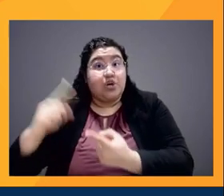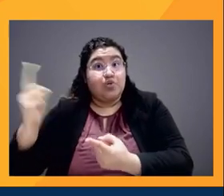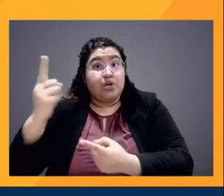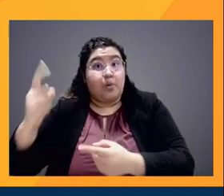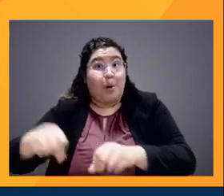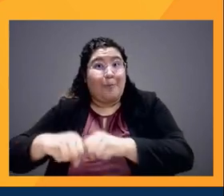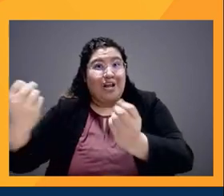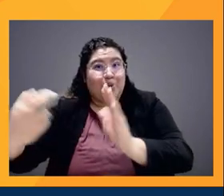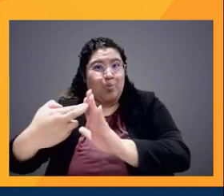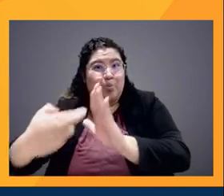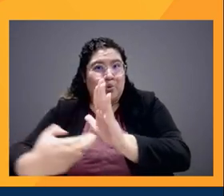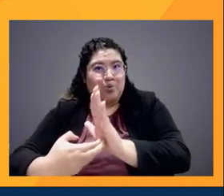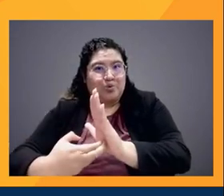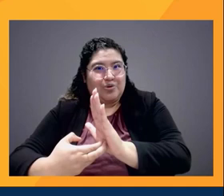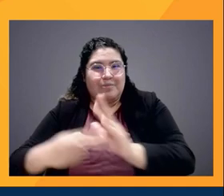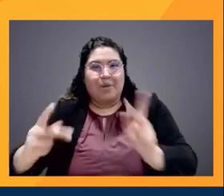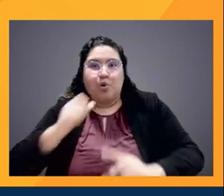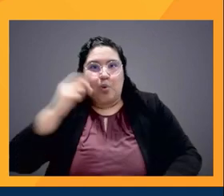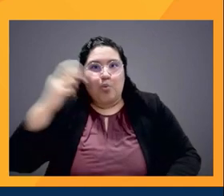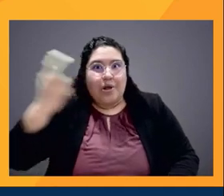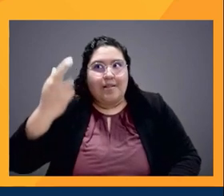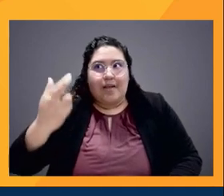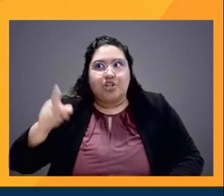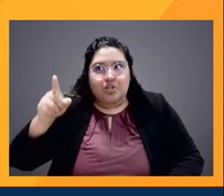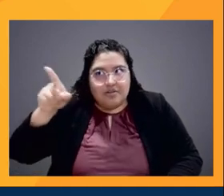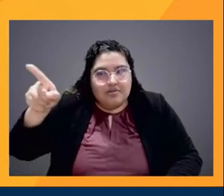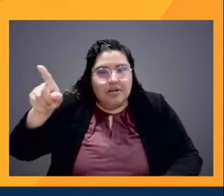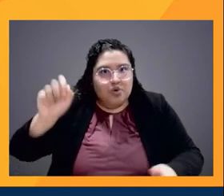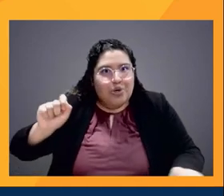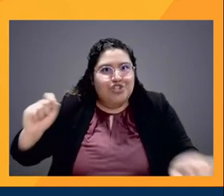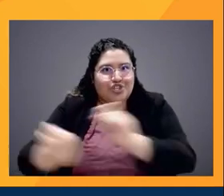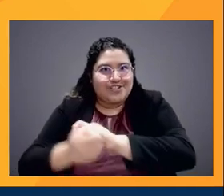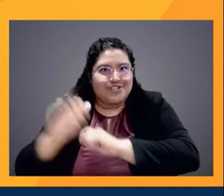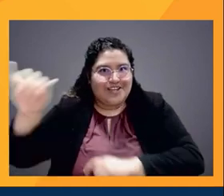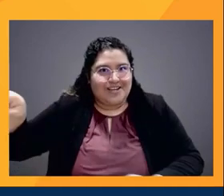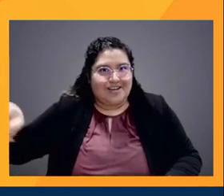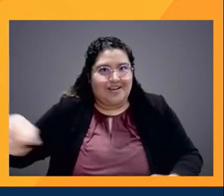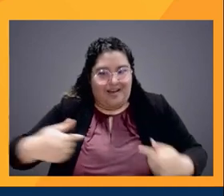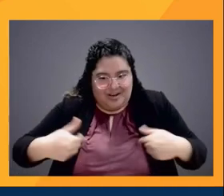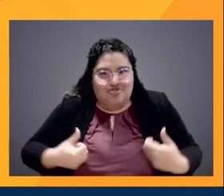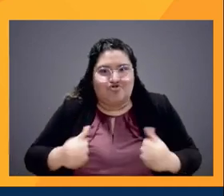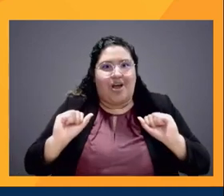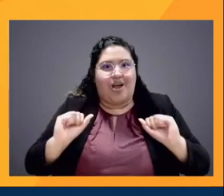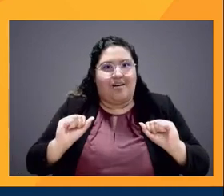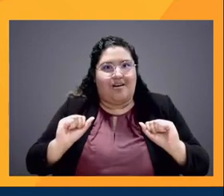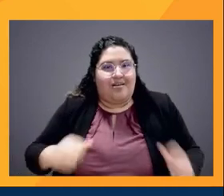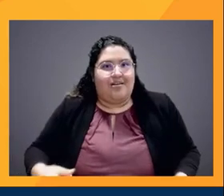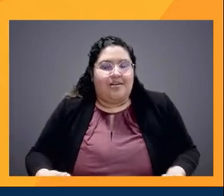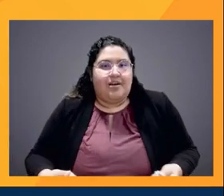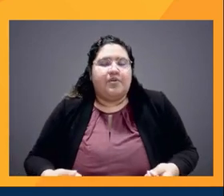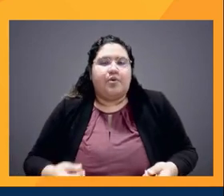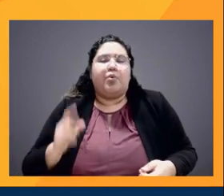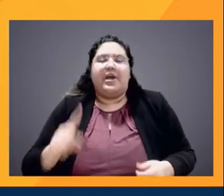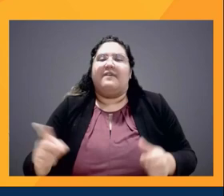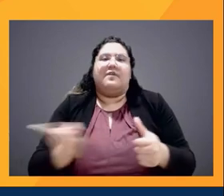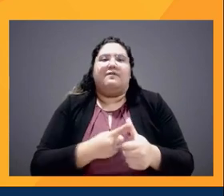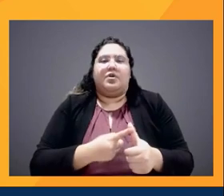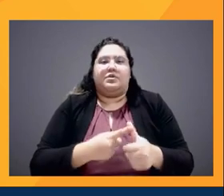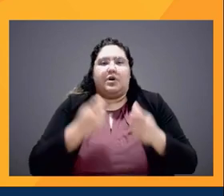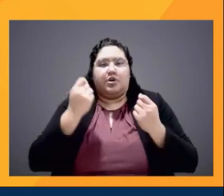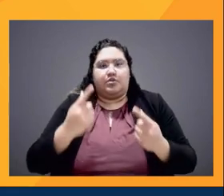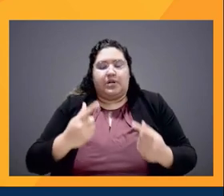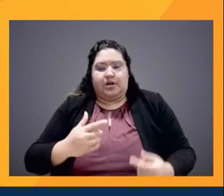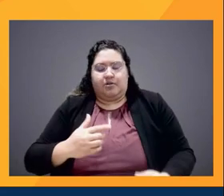can actually try, you know, it's too scary. So, so we have to start with understanding our power,